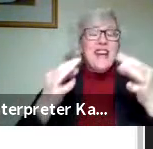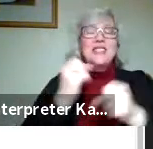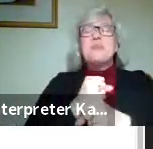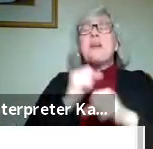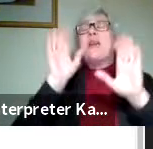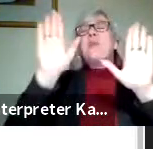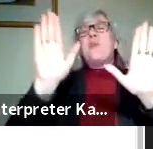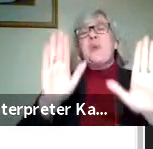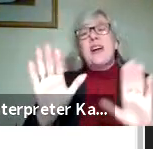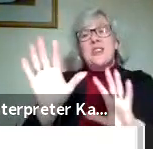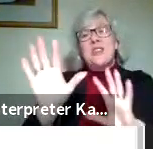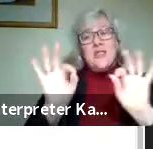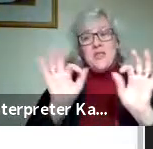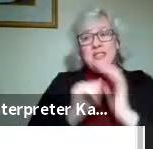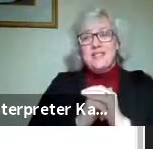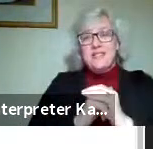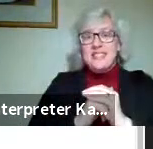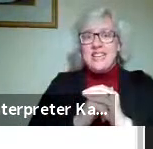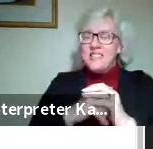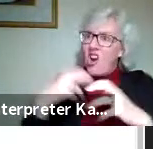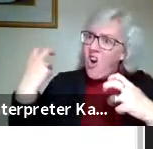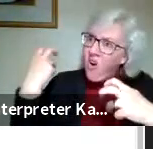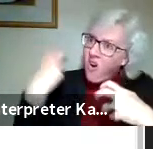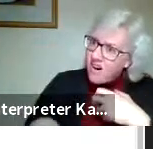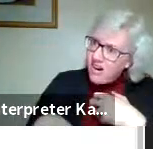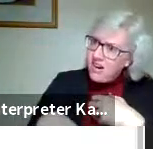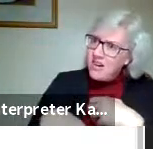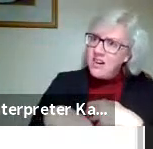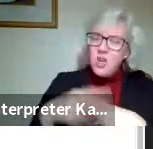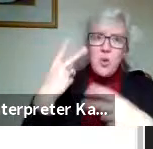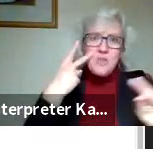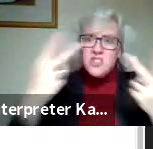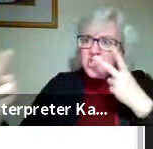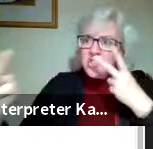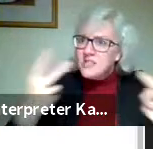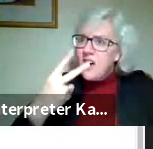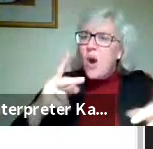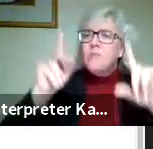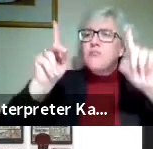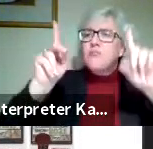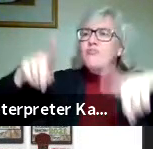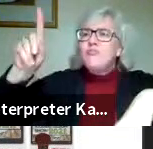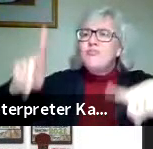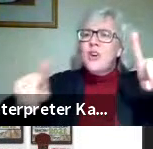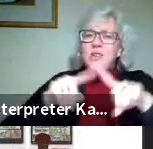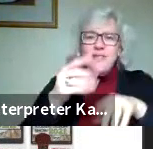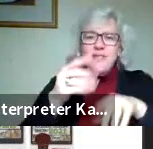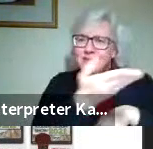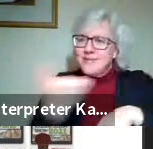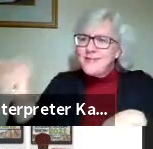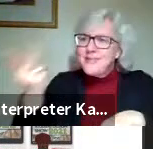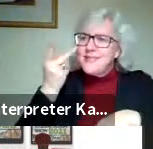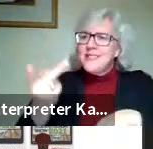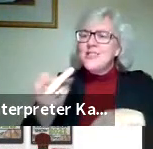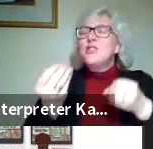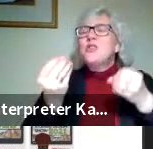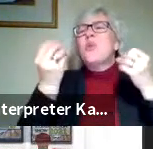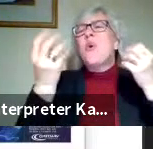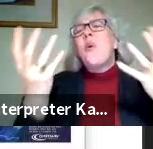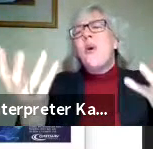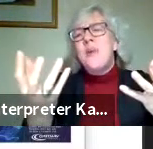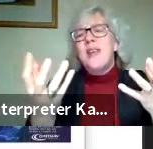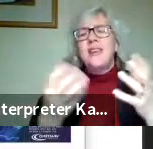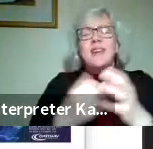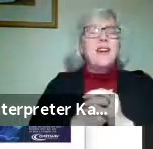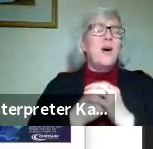wonderful choice. I think it's a hard choice to make, though. You saw all of the different submissions, and so many are